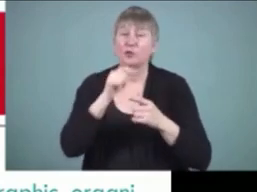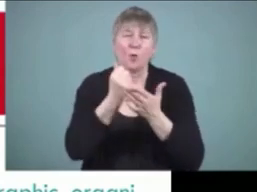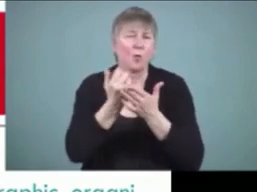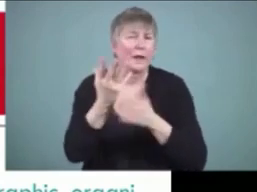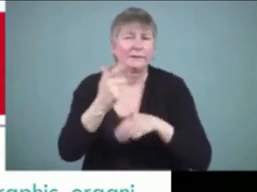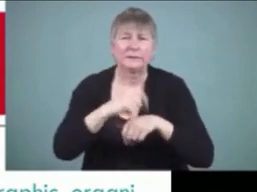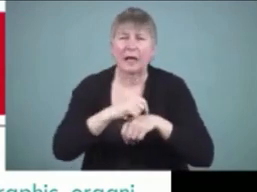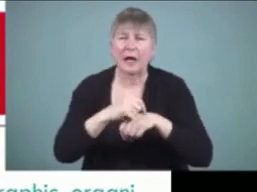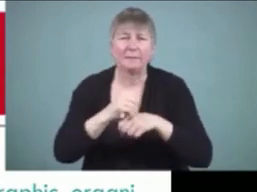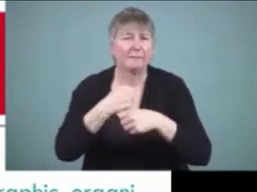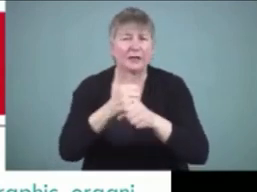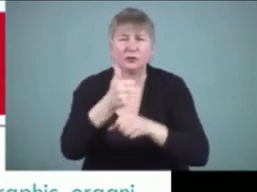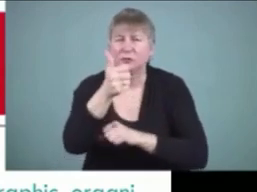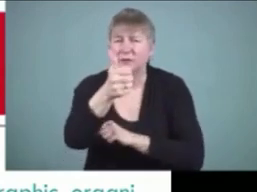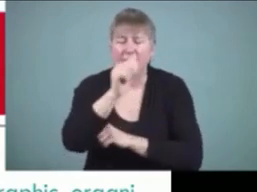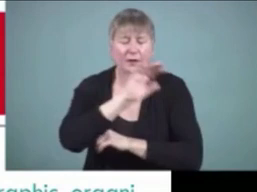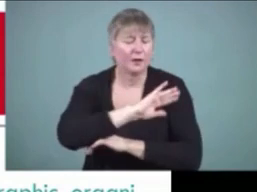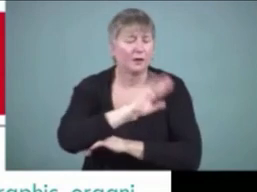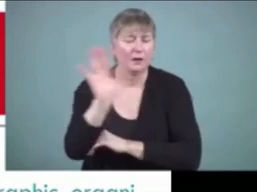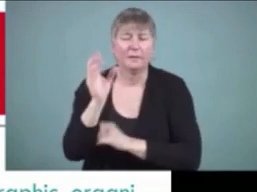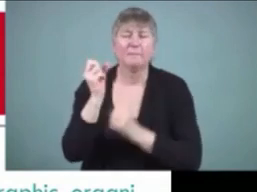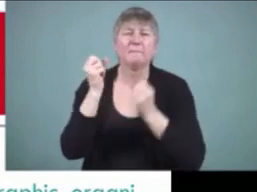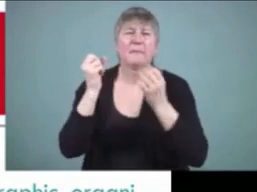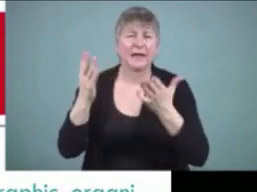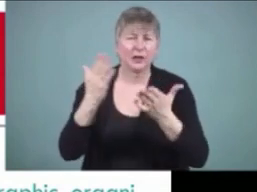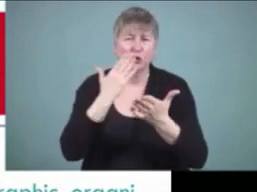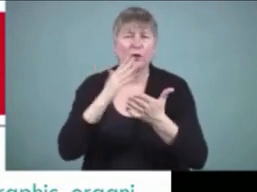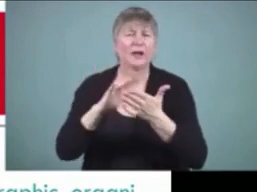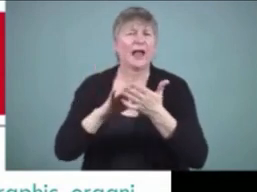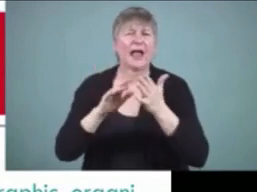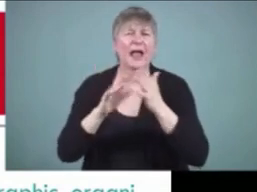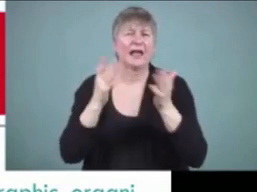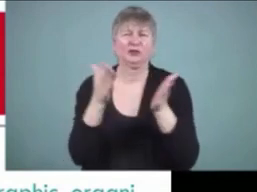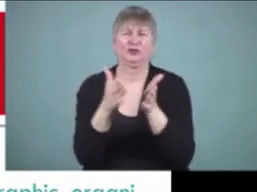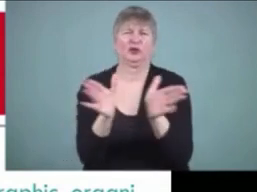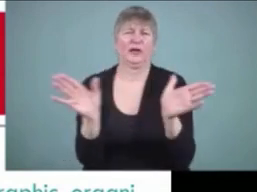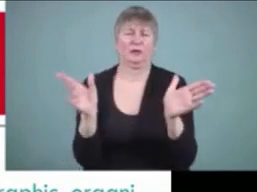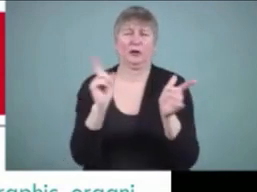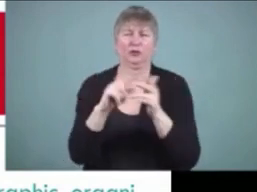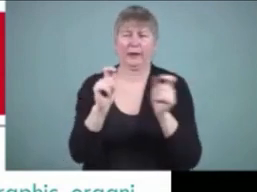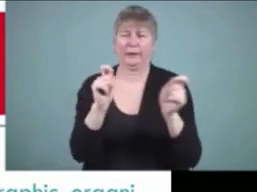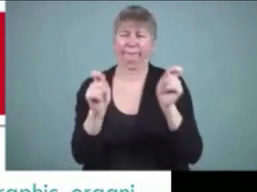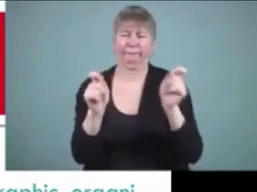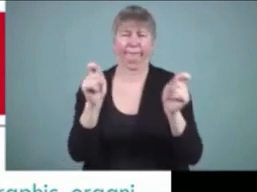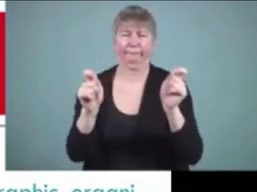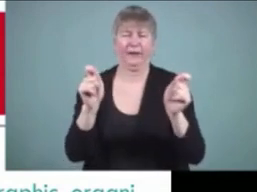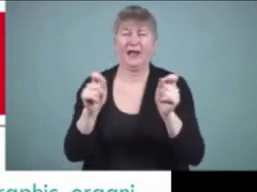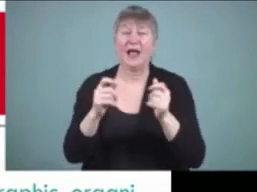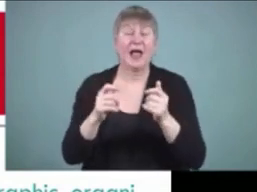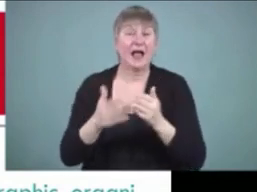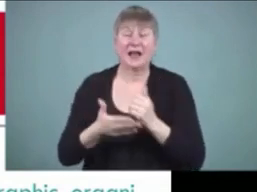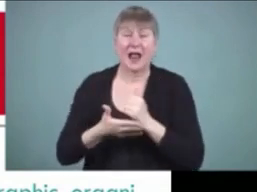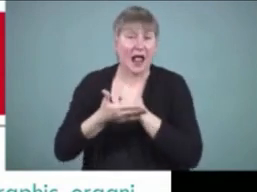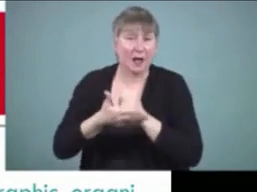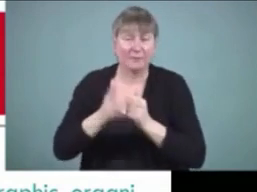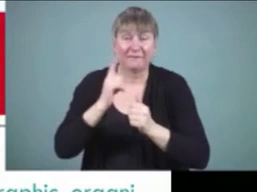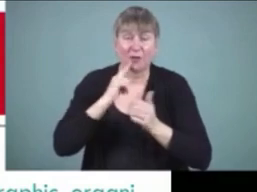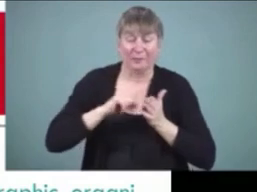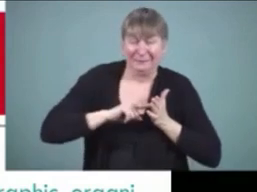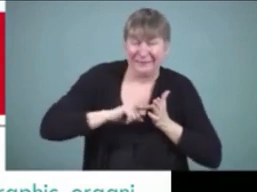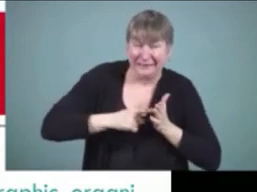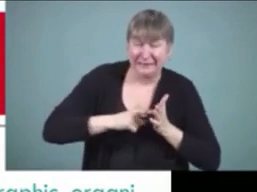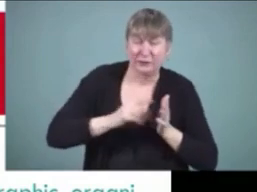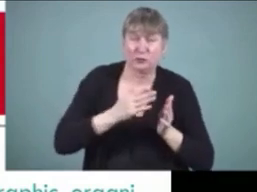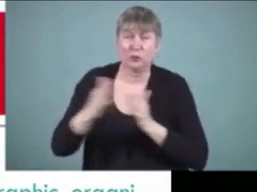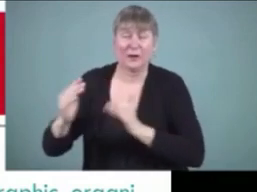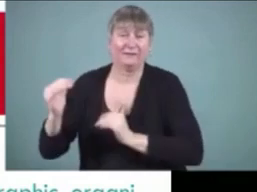there are so many good ones out there and they're so generic you can use them from the most beginning writers to very advanced writers and